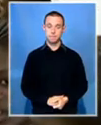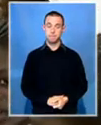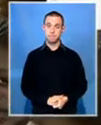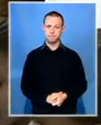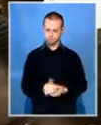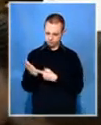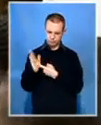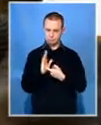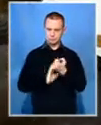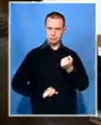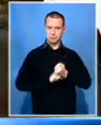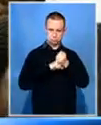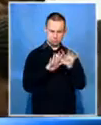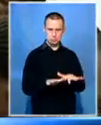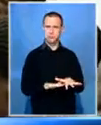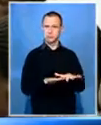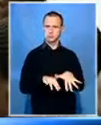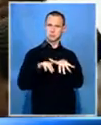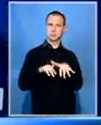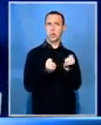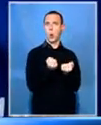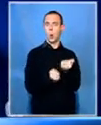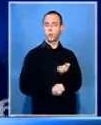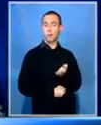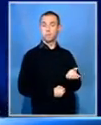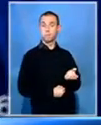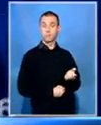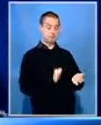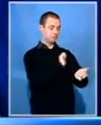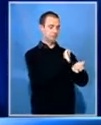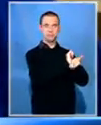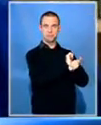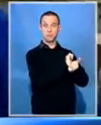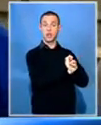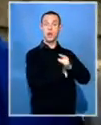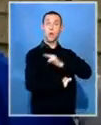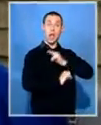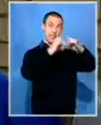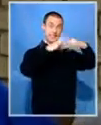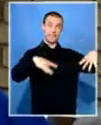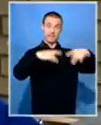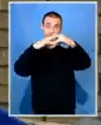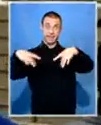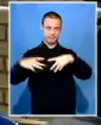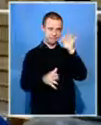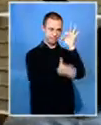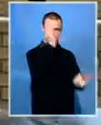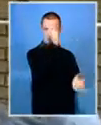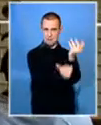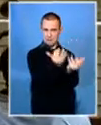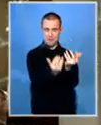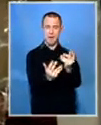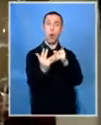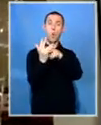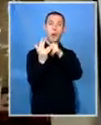Showing solidarity with their fellow students. The arrests were made after marquee tents were torched, windows smashed